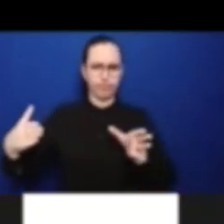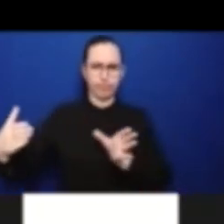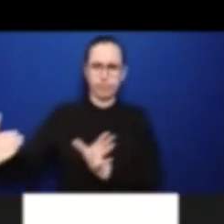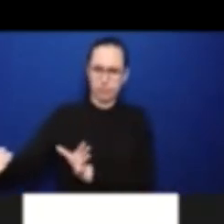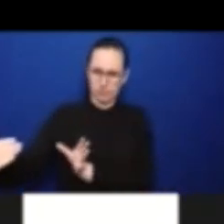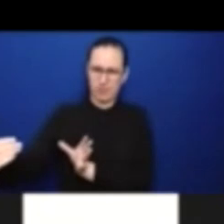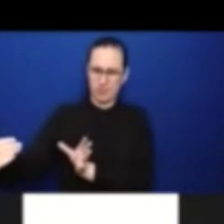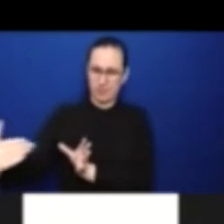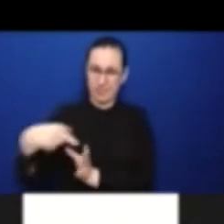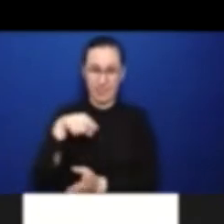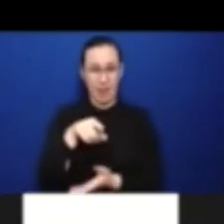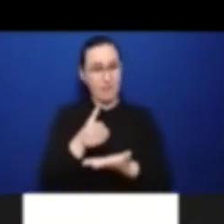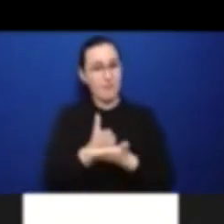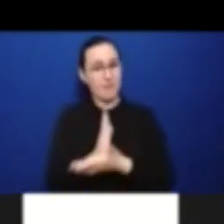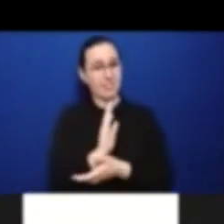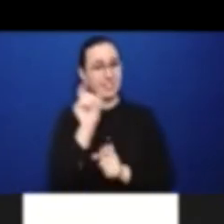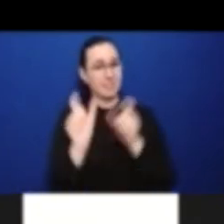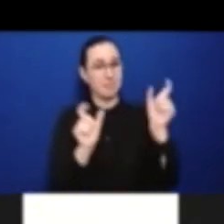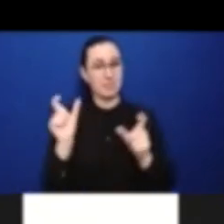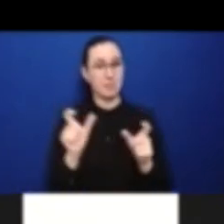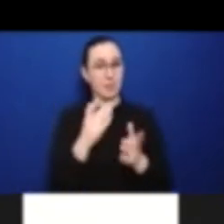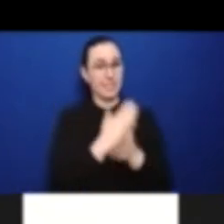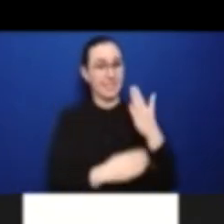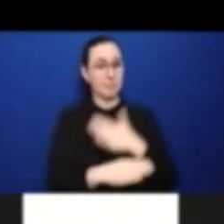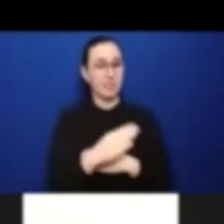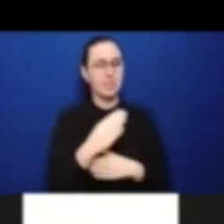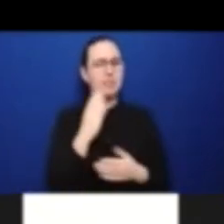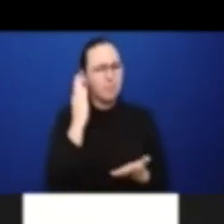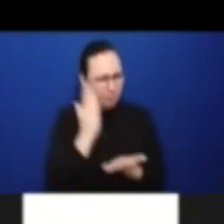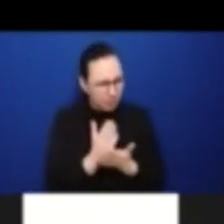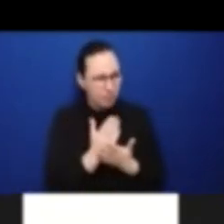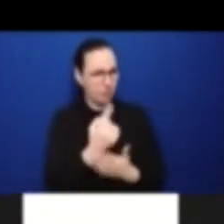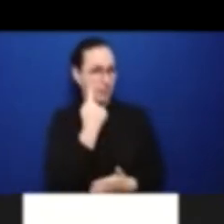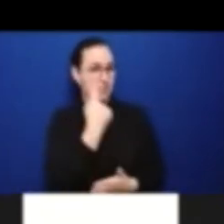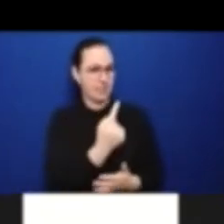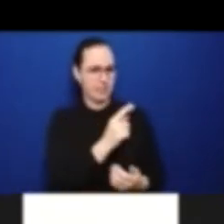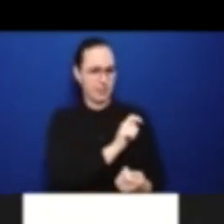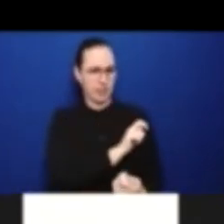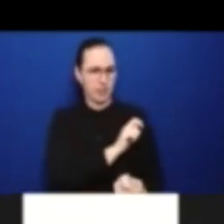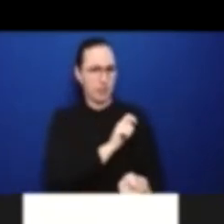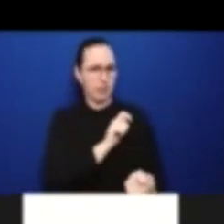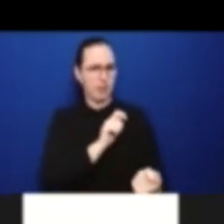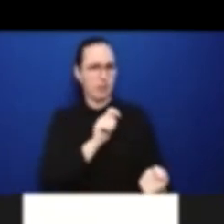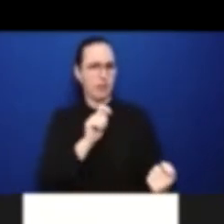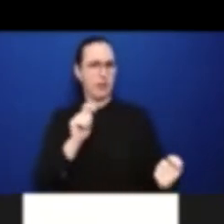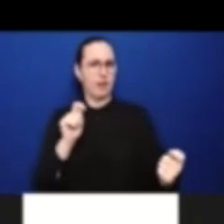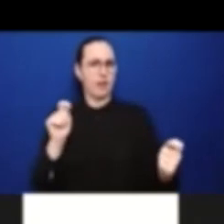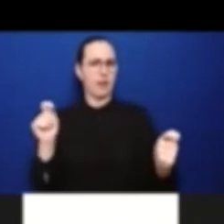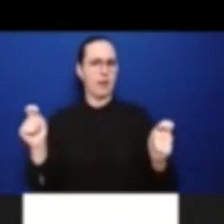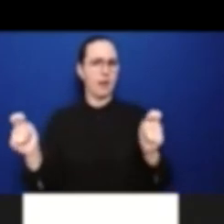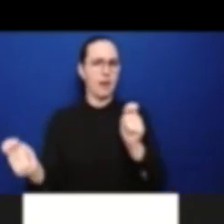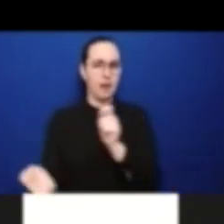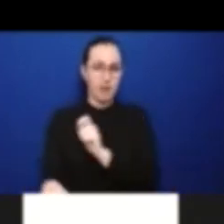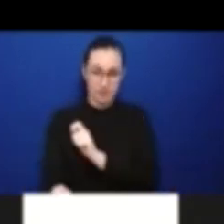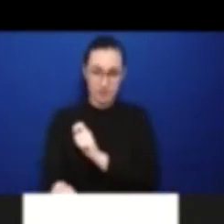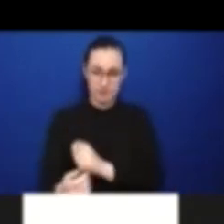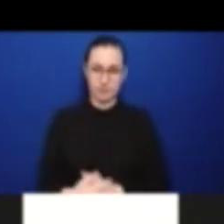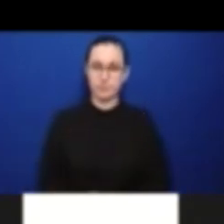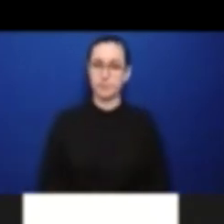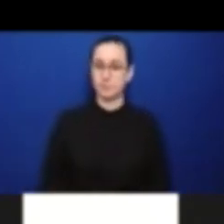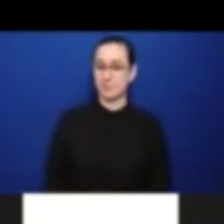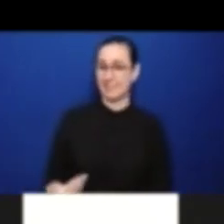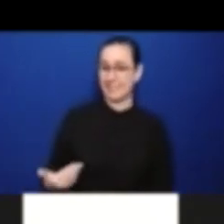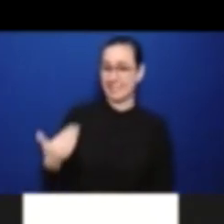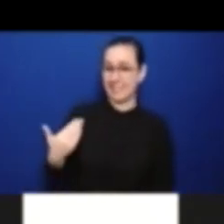look at, you know, our Canadian team came back from Tokyo a few months ago with, of course, medals, but